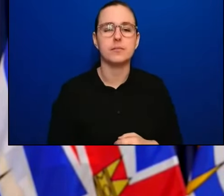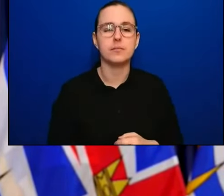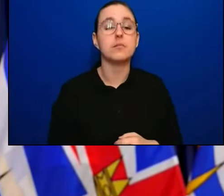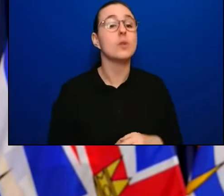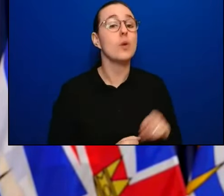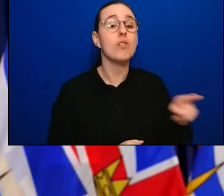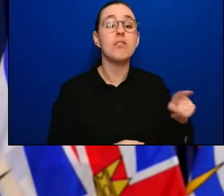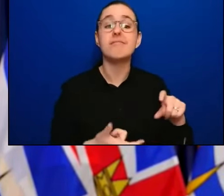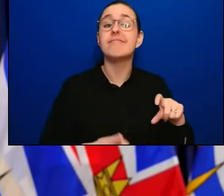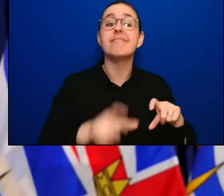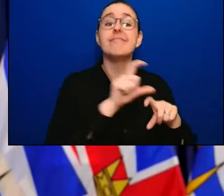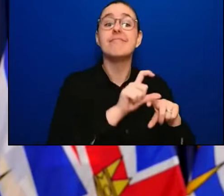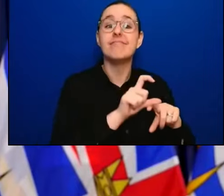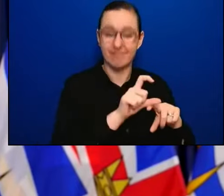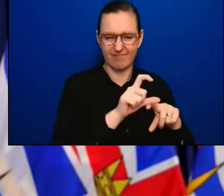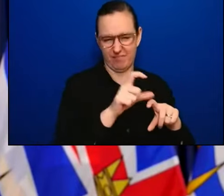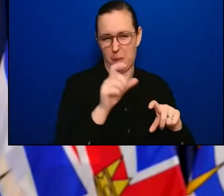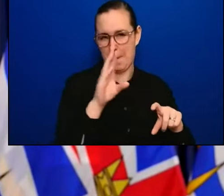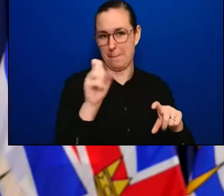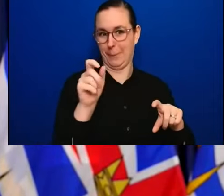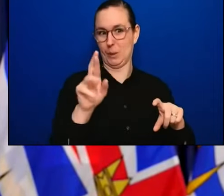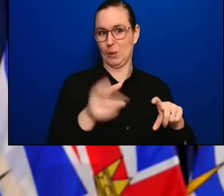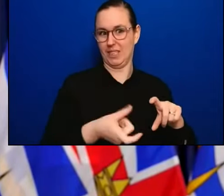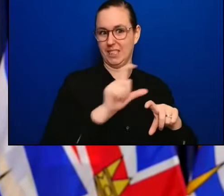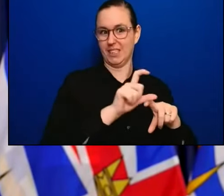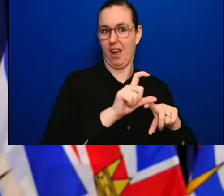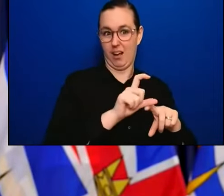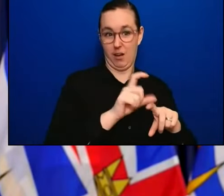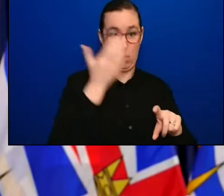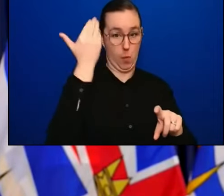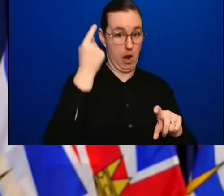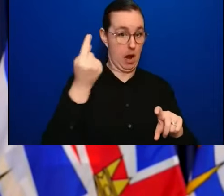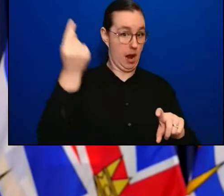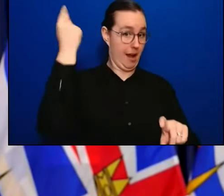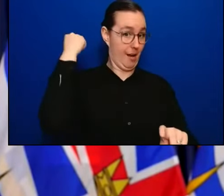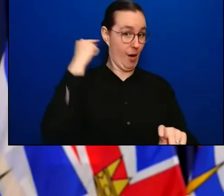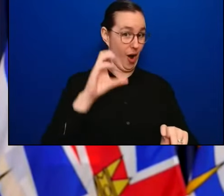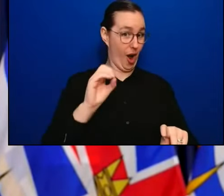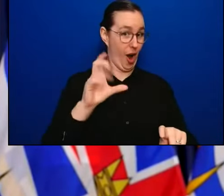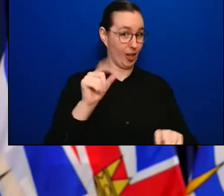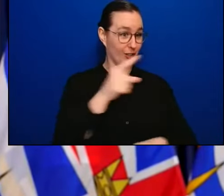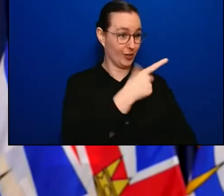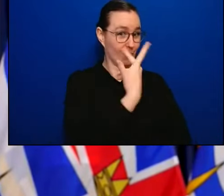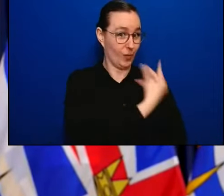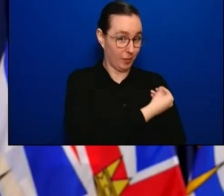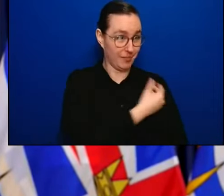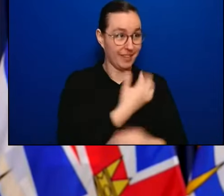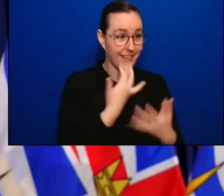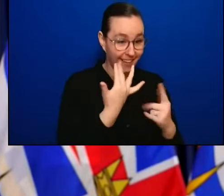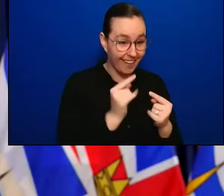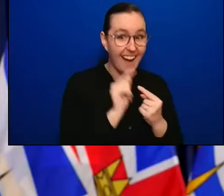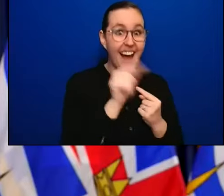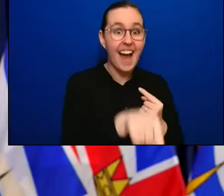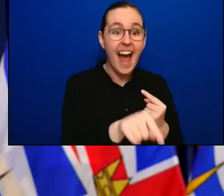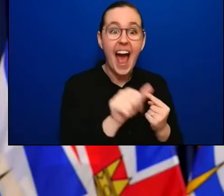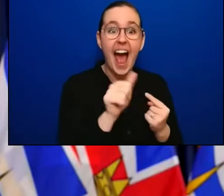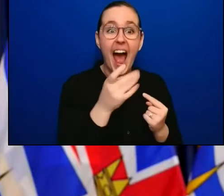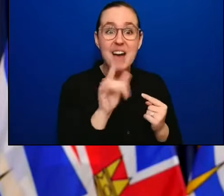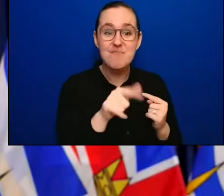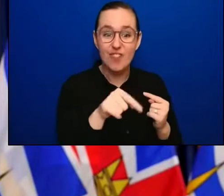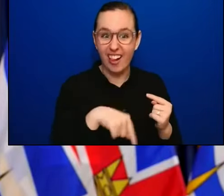booster vaccine in the month of October. April is six months from then. So we will be at all long-term care homes,